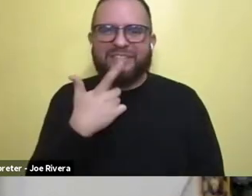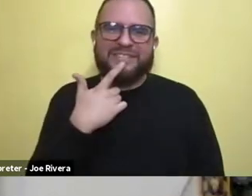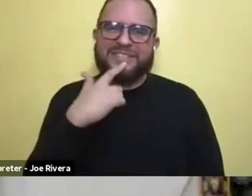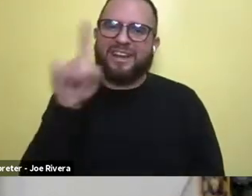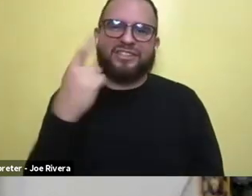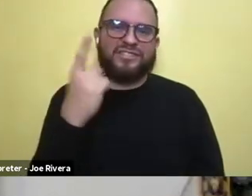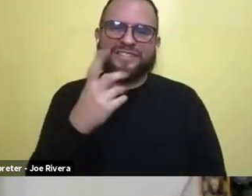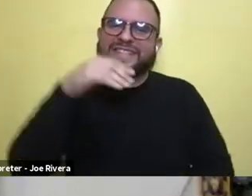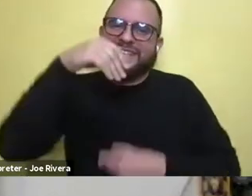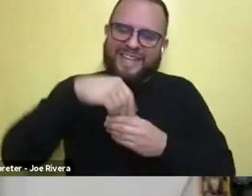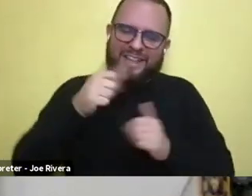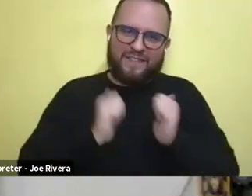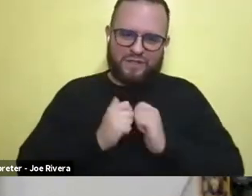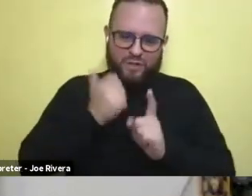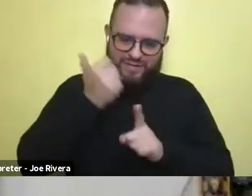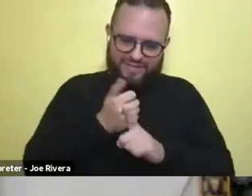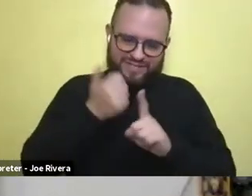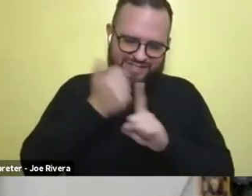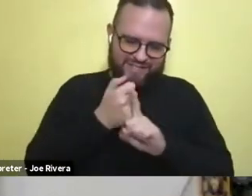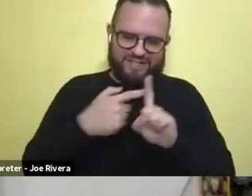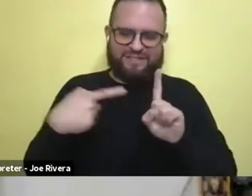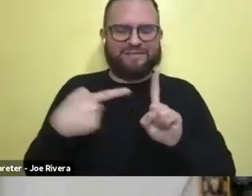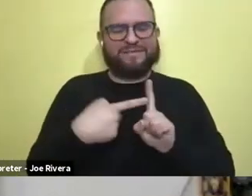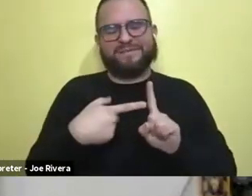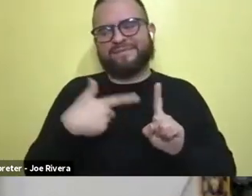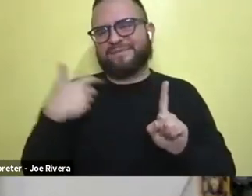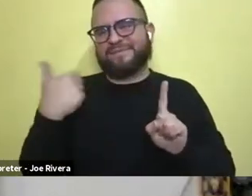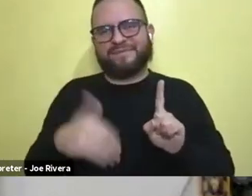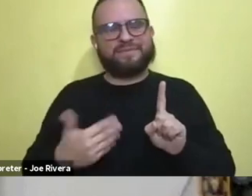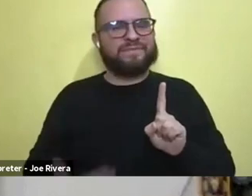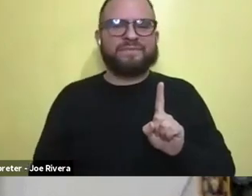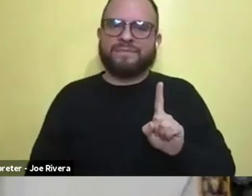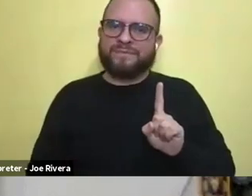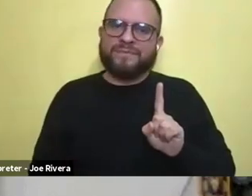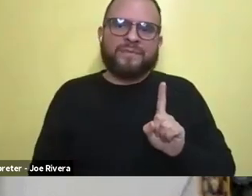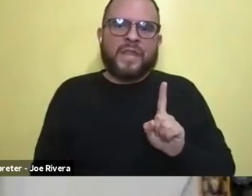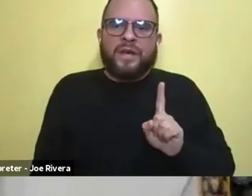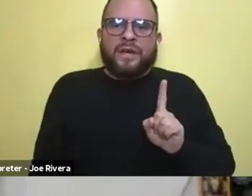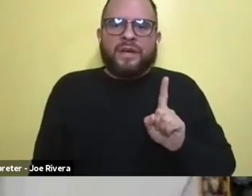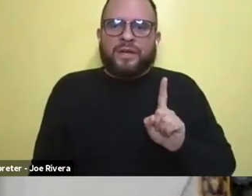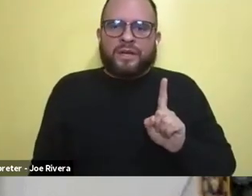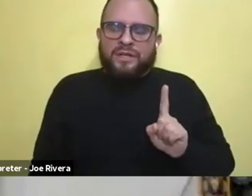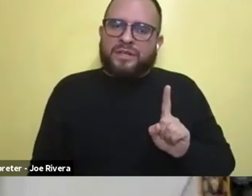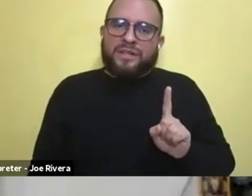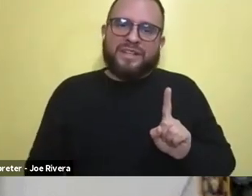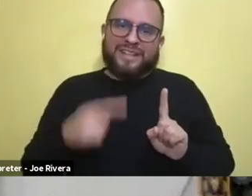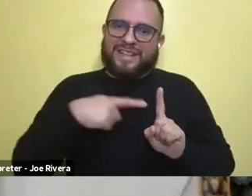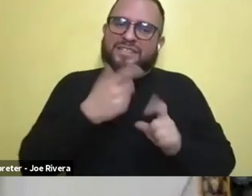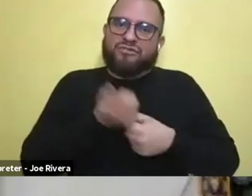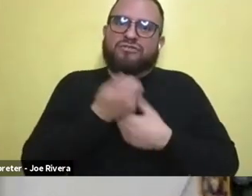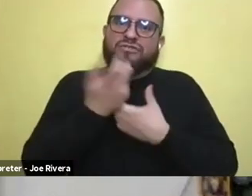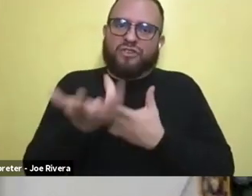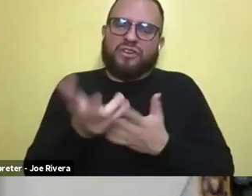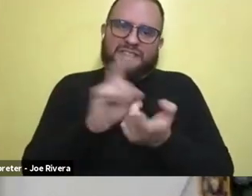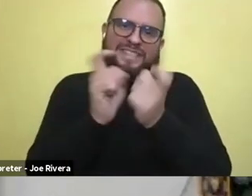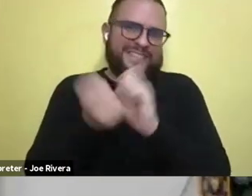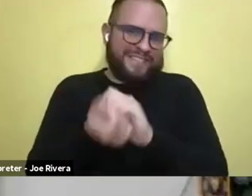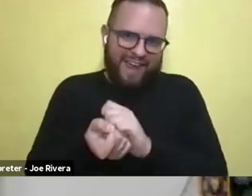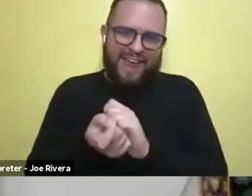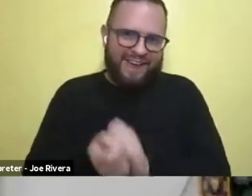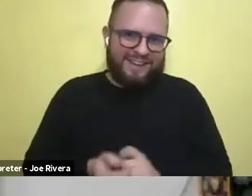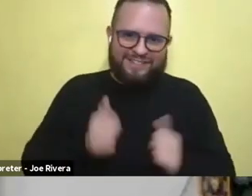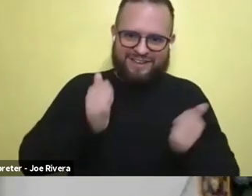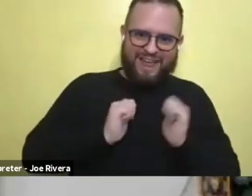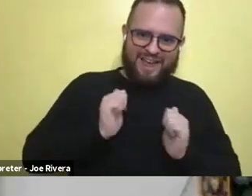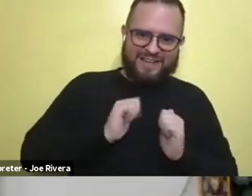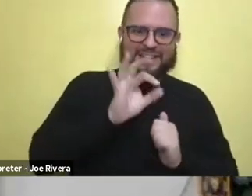show in itself is, um, is making a change, know, playing these kids, know, foster kids,